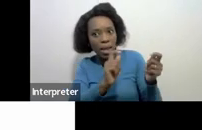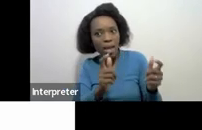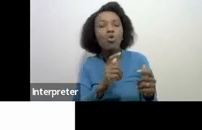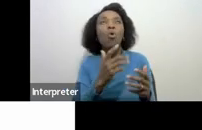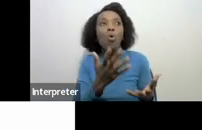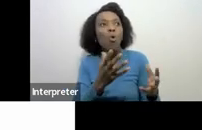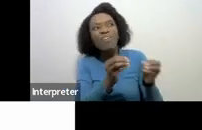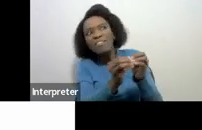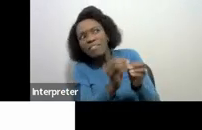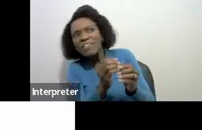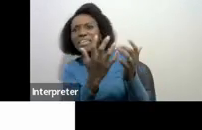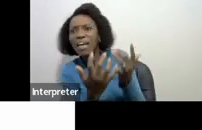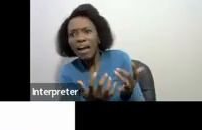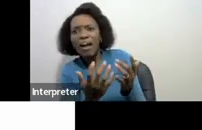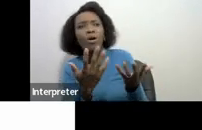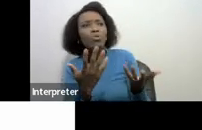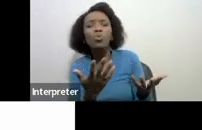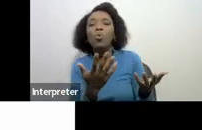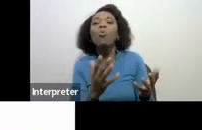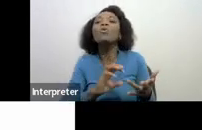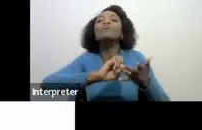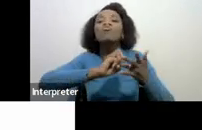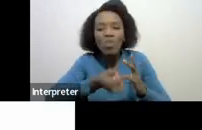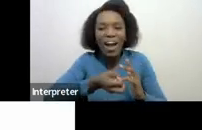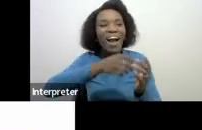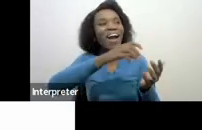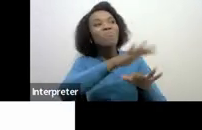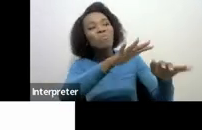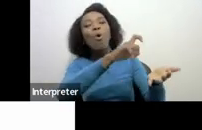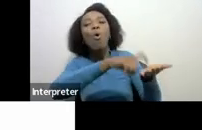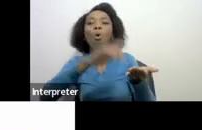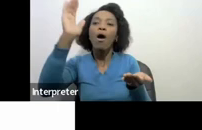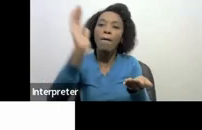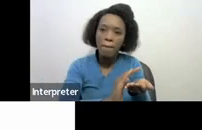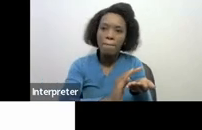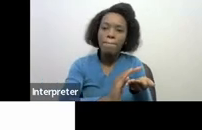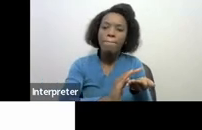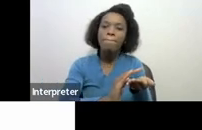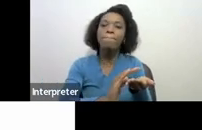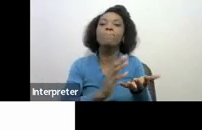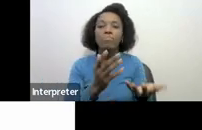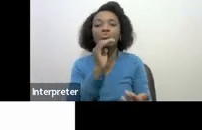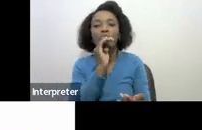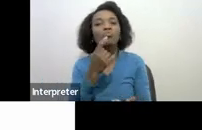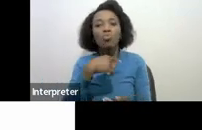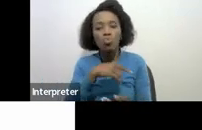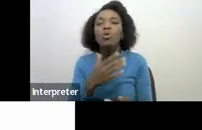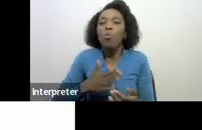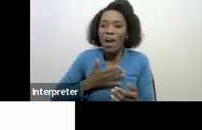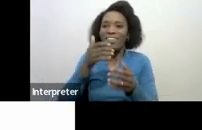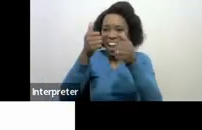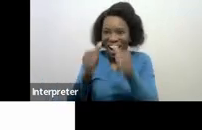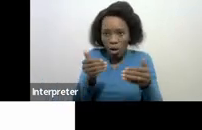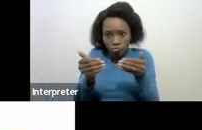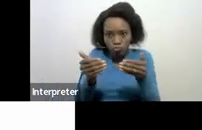account as I've already explained that among the things that we do is to manage the account maintenance functionality to ensure that